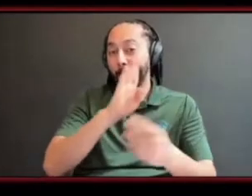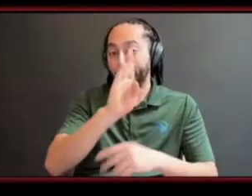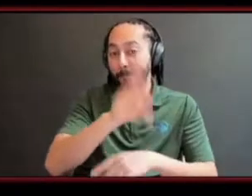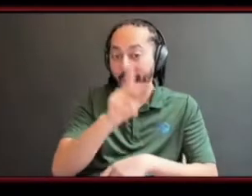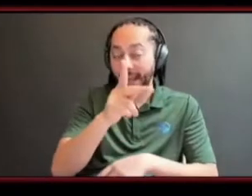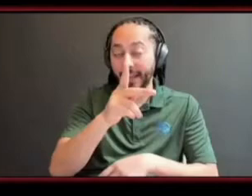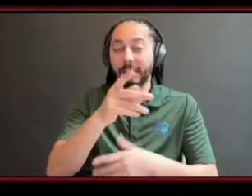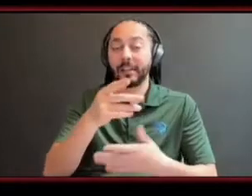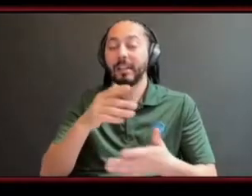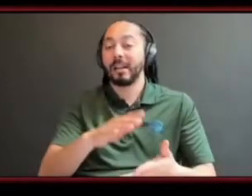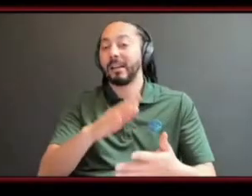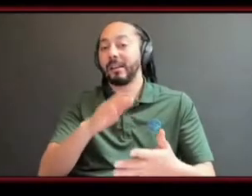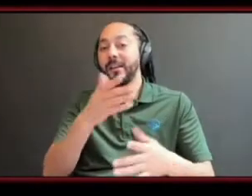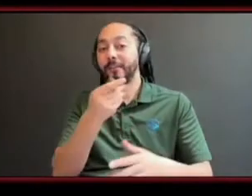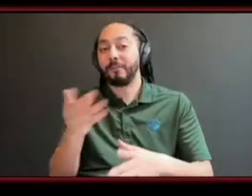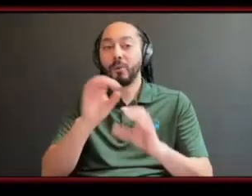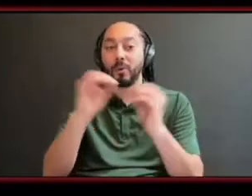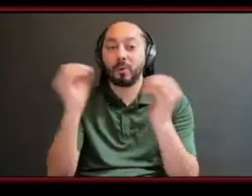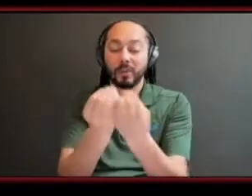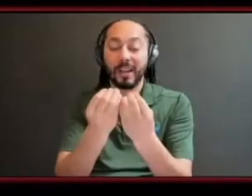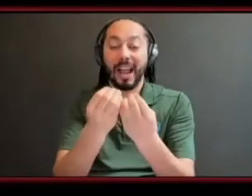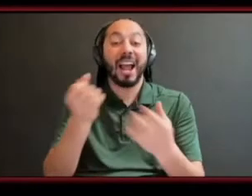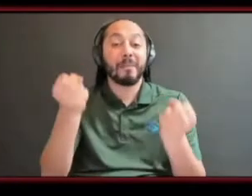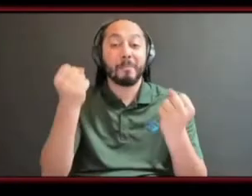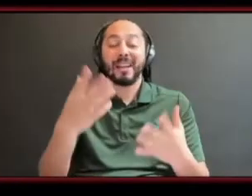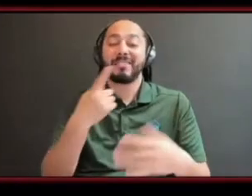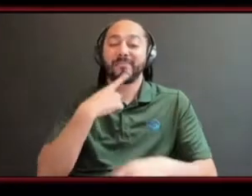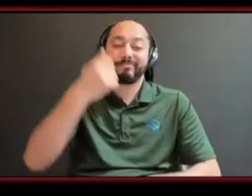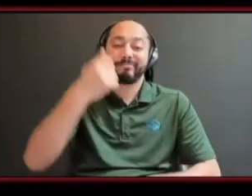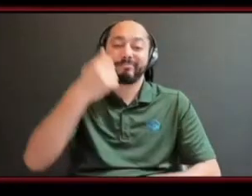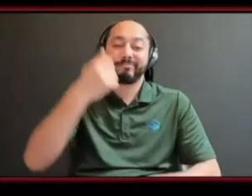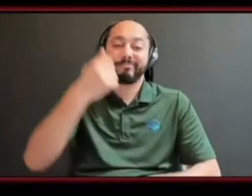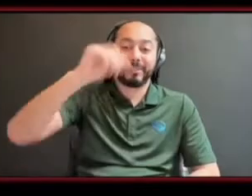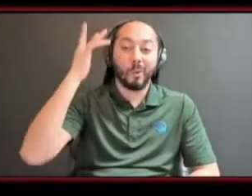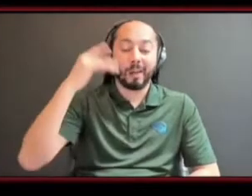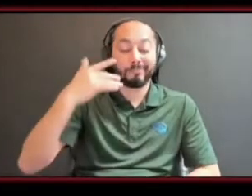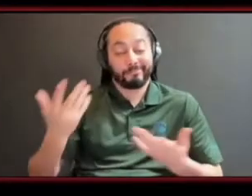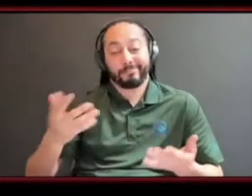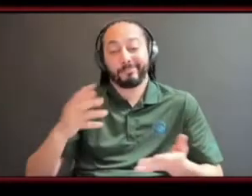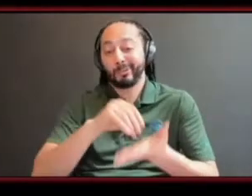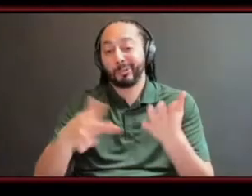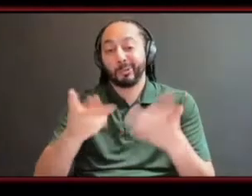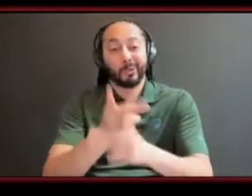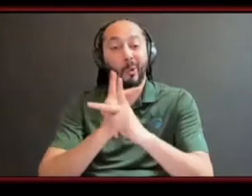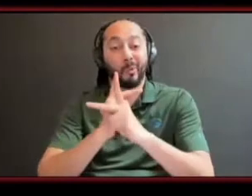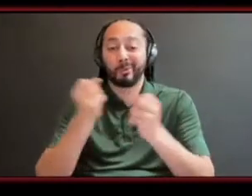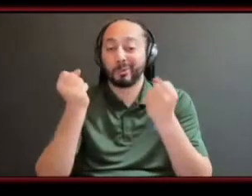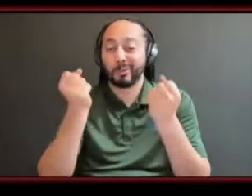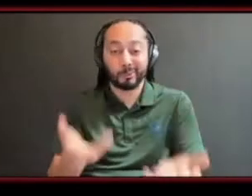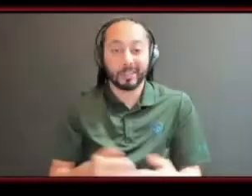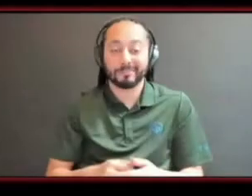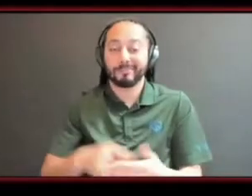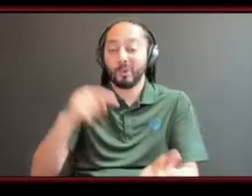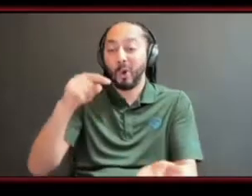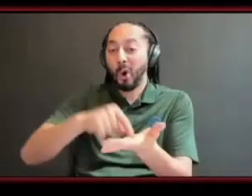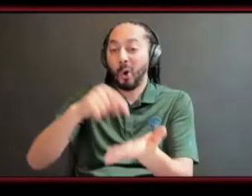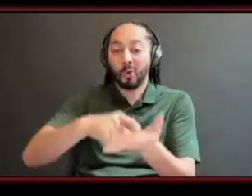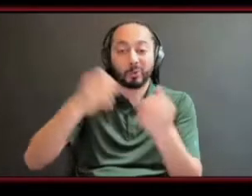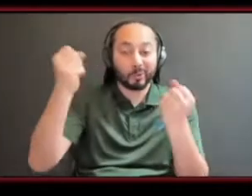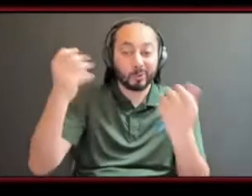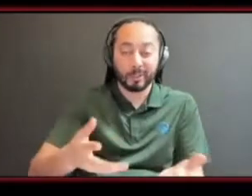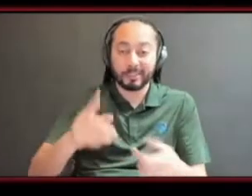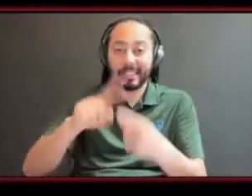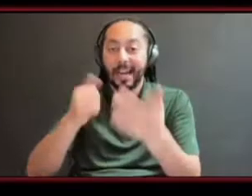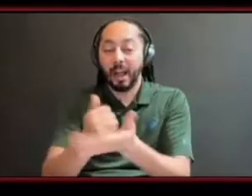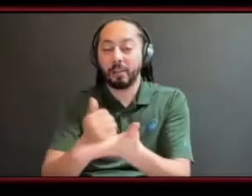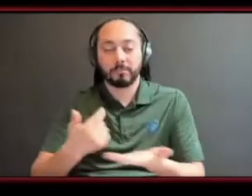and it's like you got too much student loans um you got too much debt we can't do anything for you so it's just like okay back to the streets back